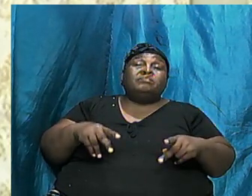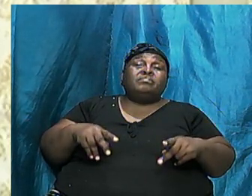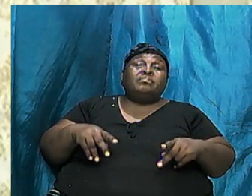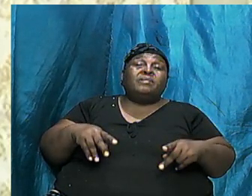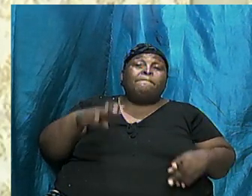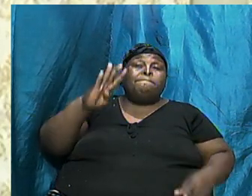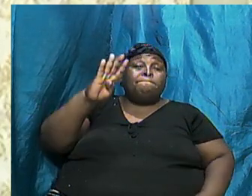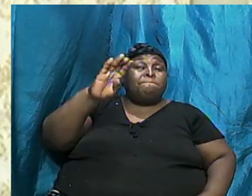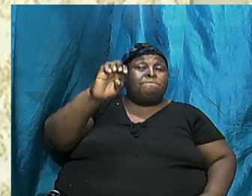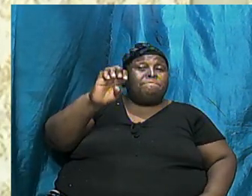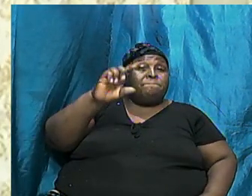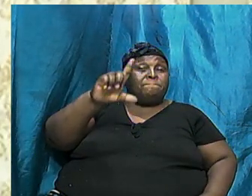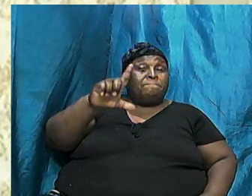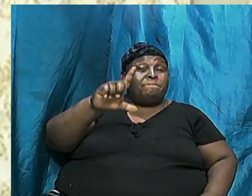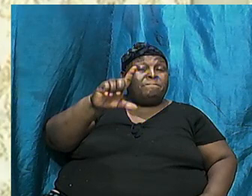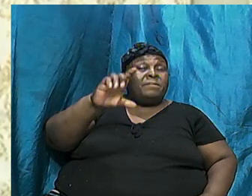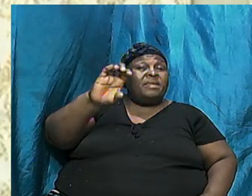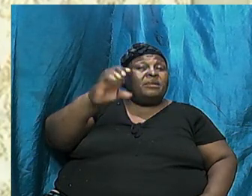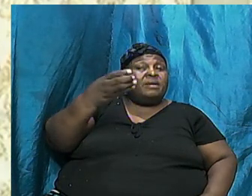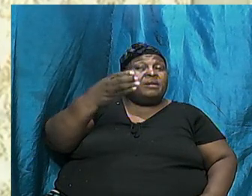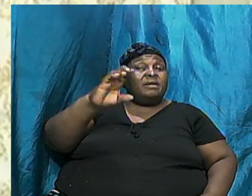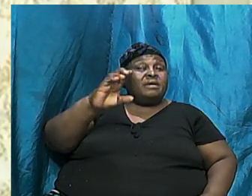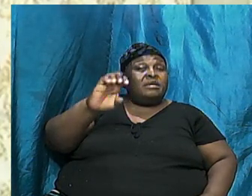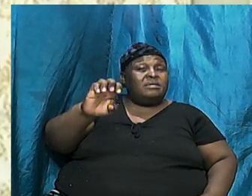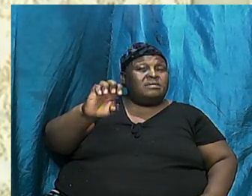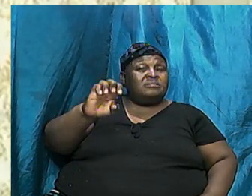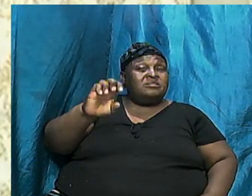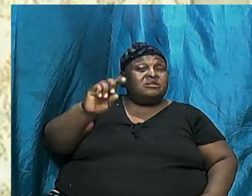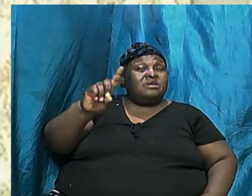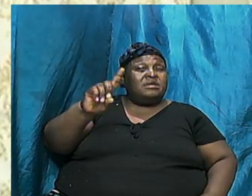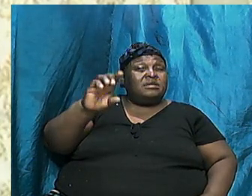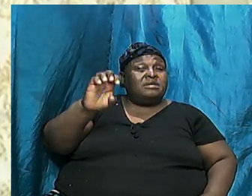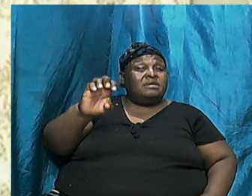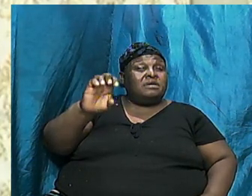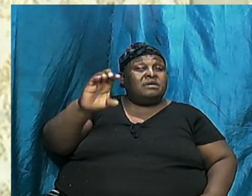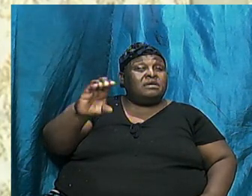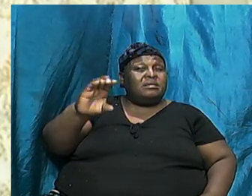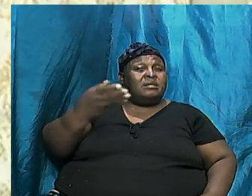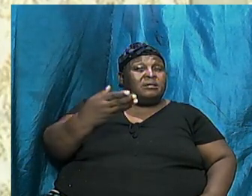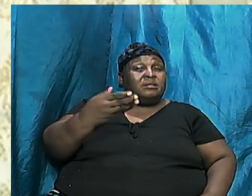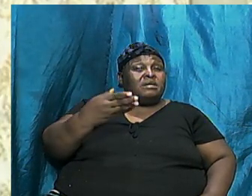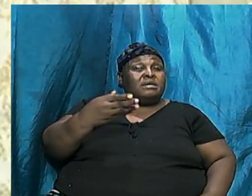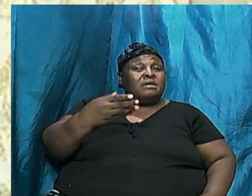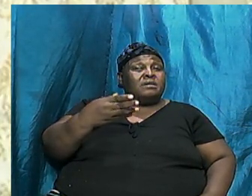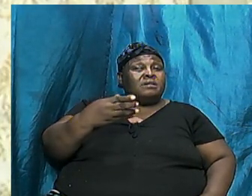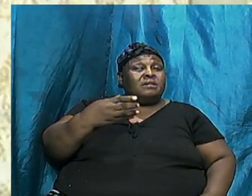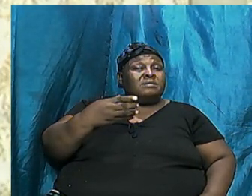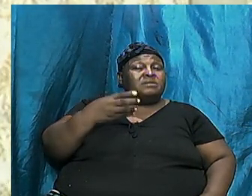Melchizedek Mine Very Well Have Been Seth